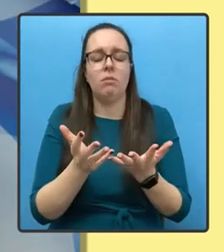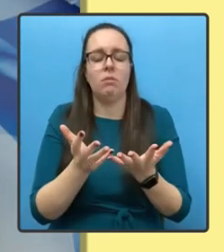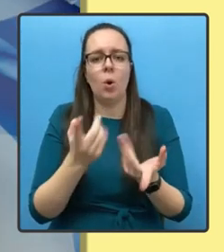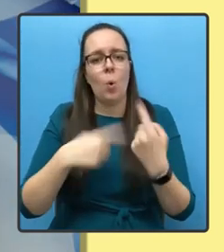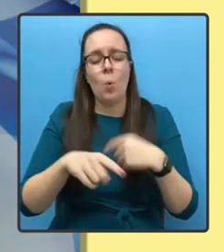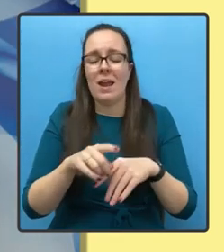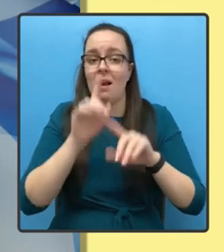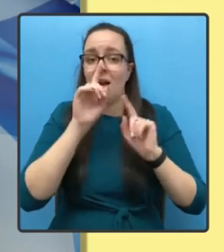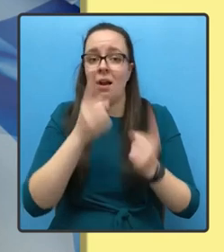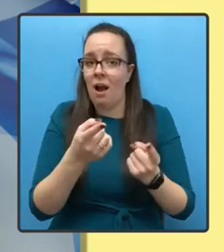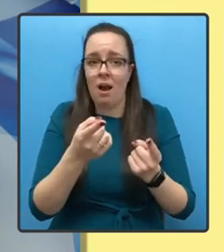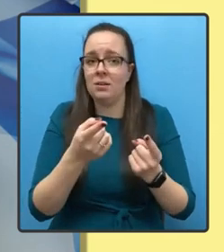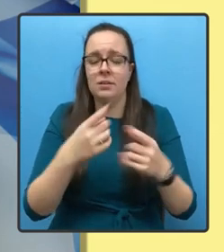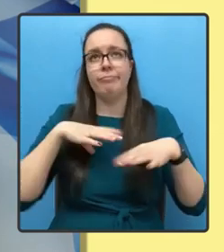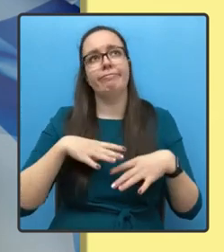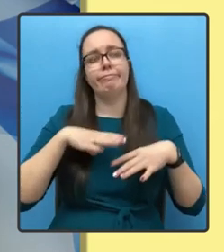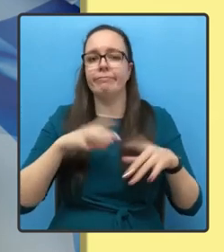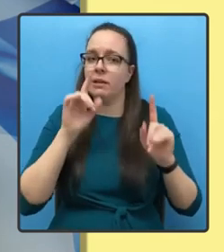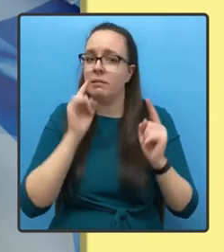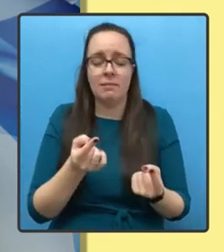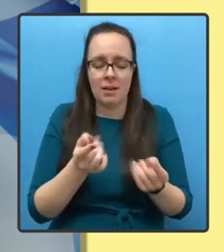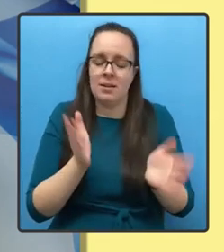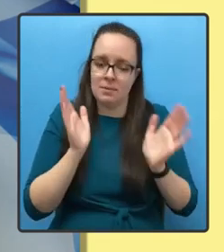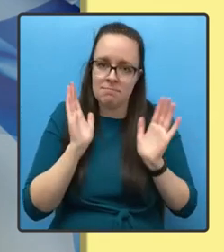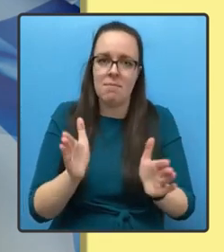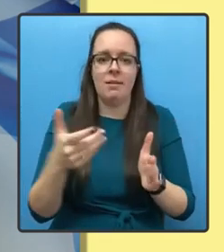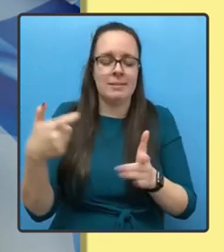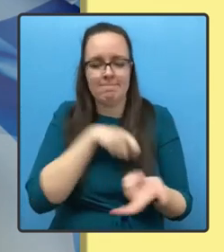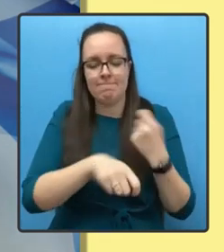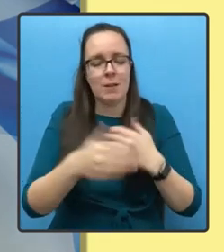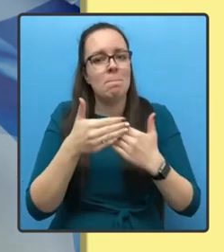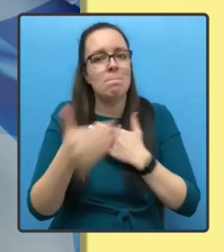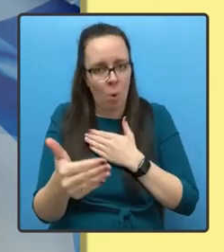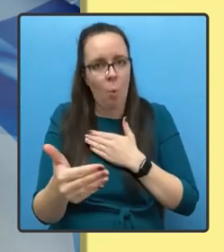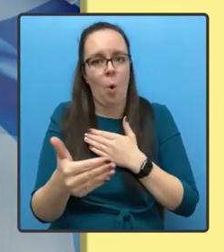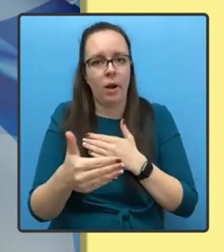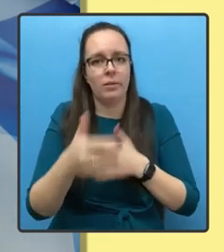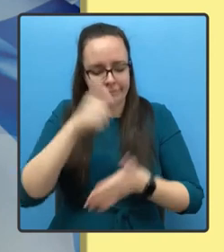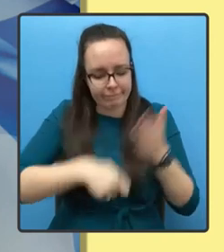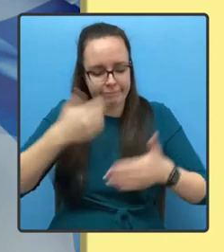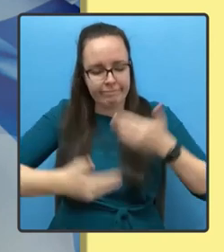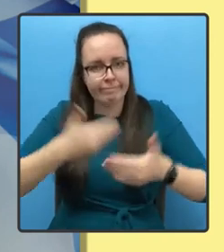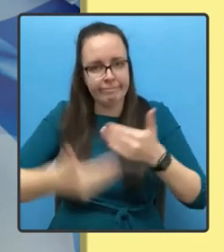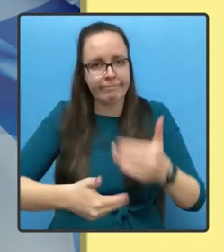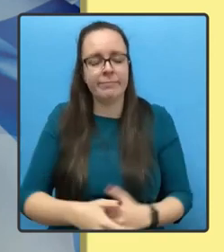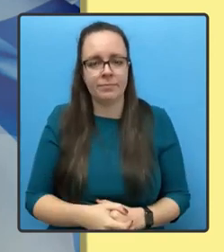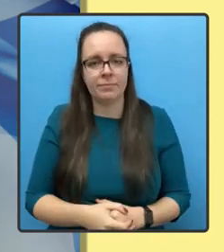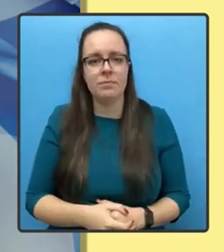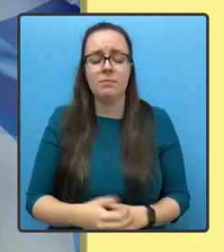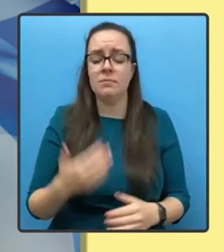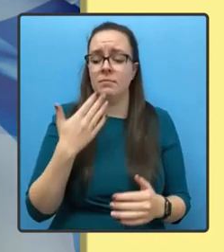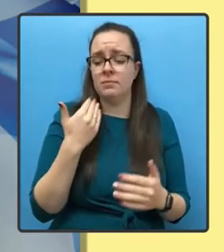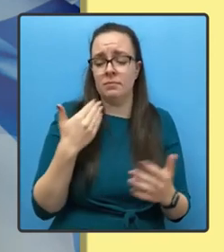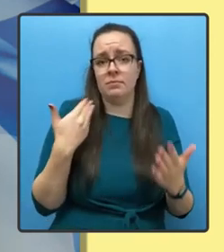This is a time to be more vigilant, not less. In the past few days, the new variant has led the Scottish